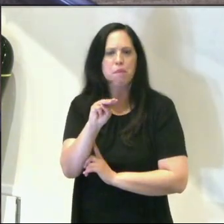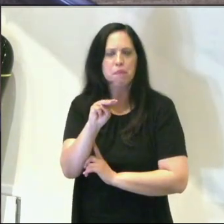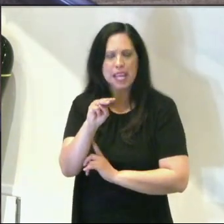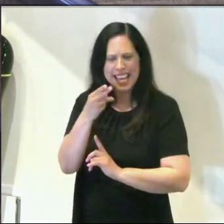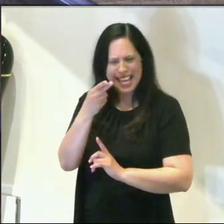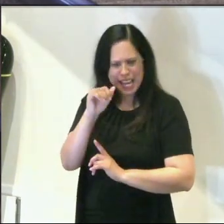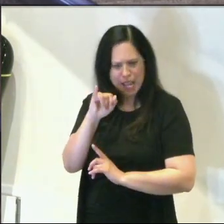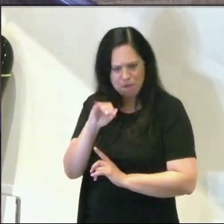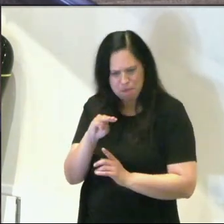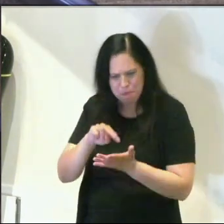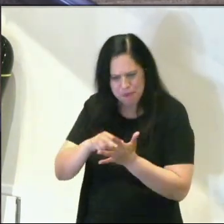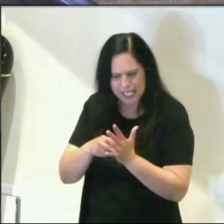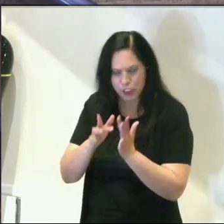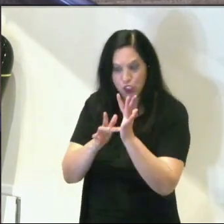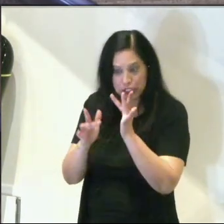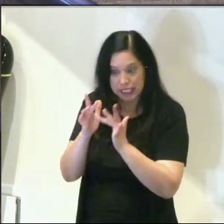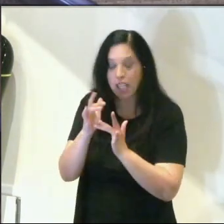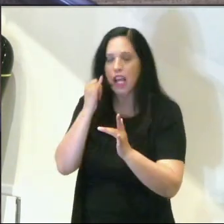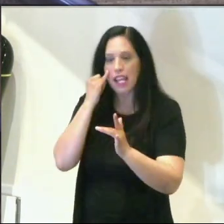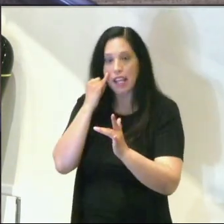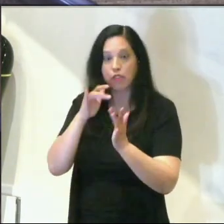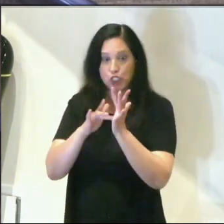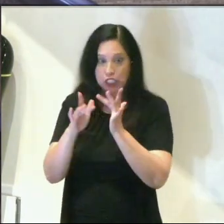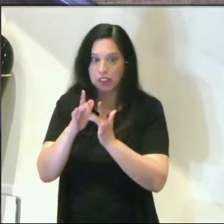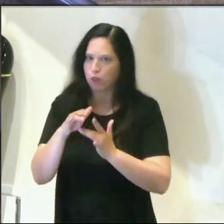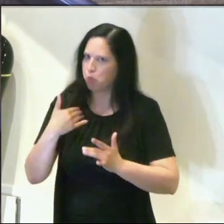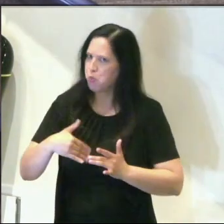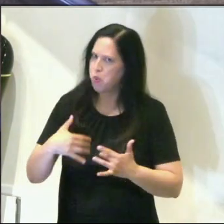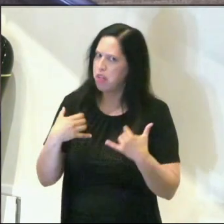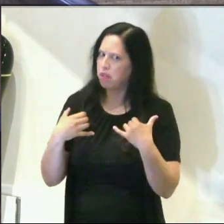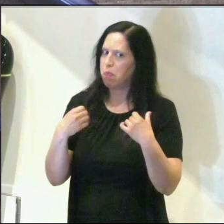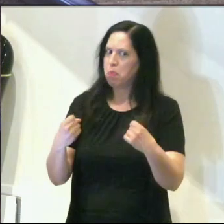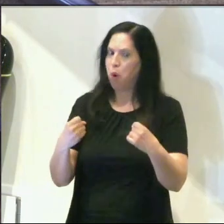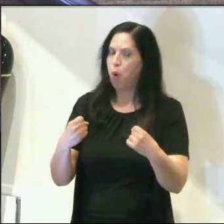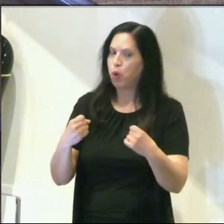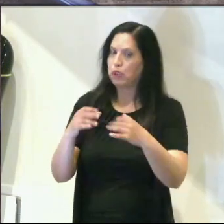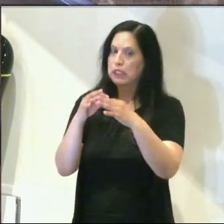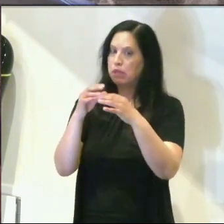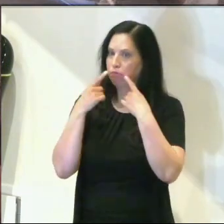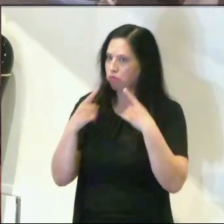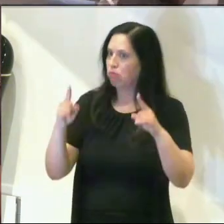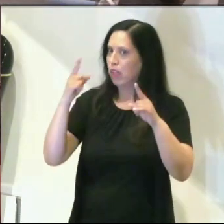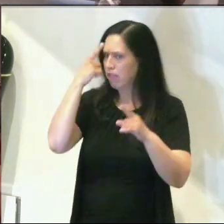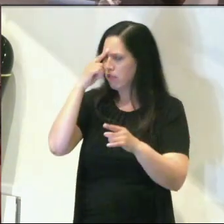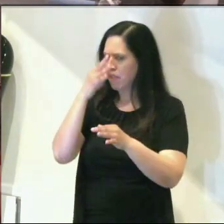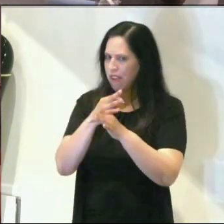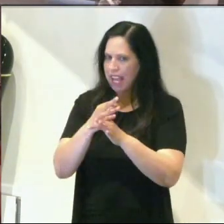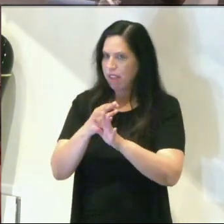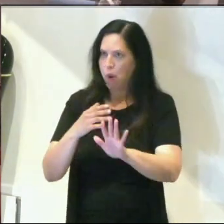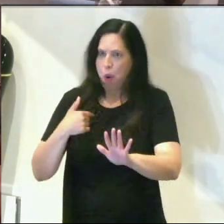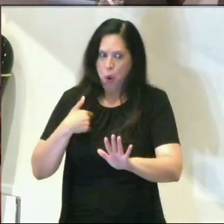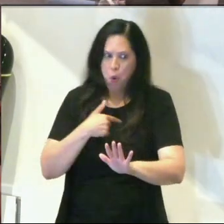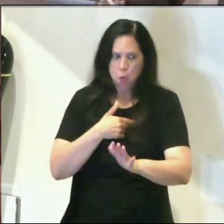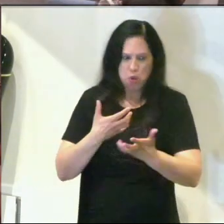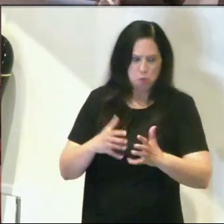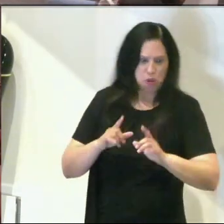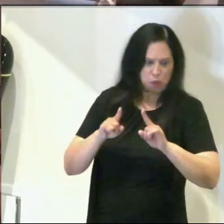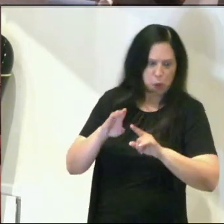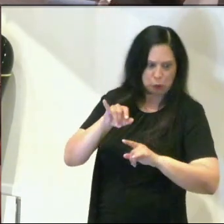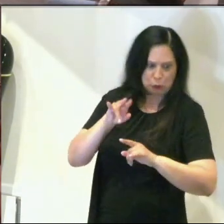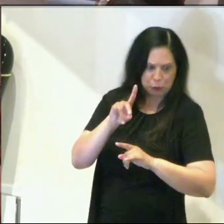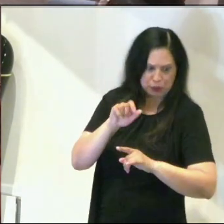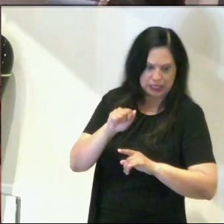Jesus? If it's Jesus, that's a bold statement of faith. Some of the disciples say, hey, Jesus, we don't want to go back to Judea. And